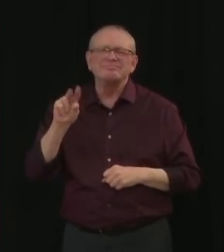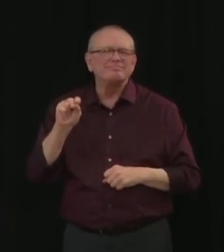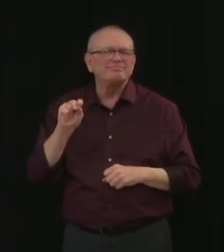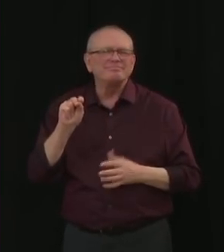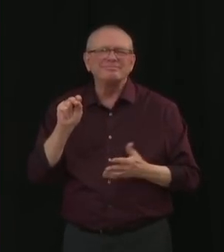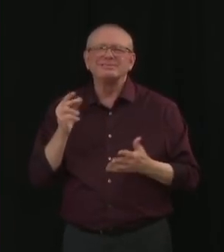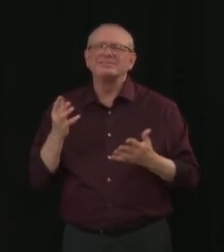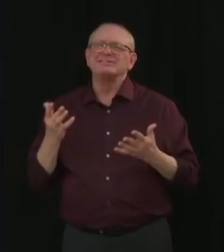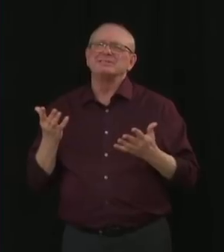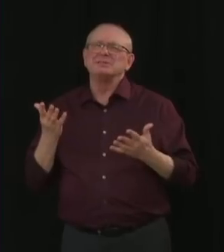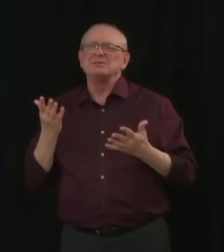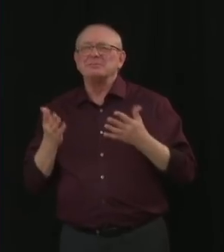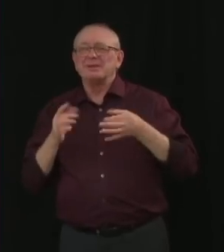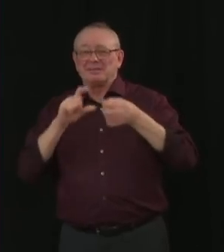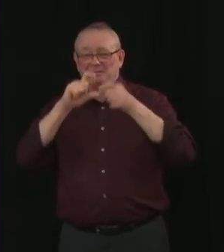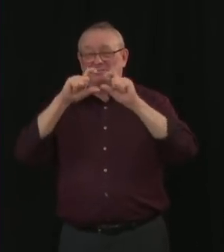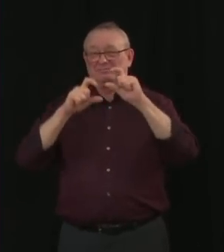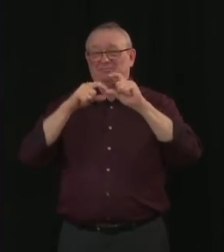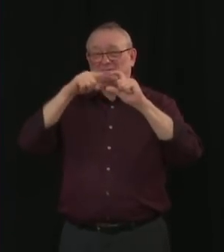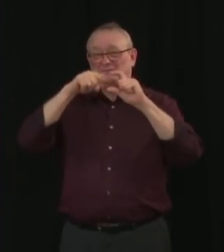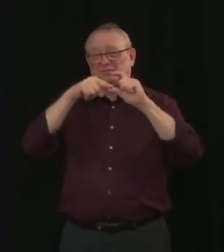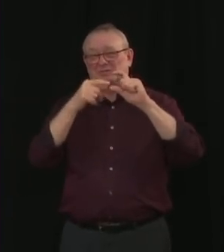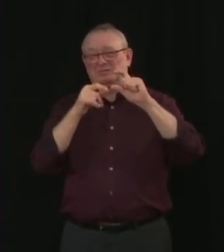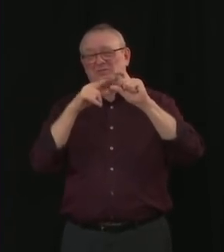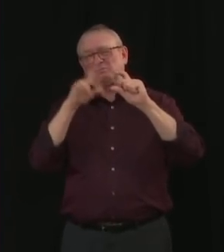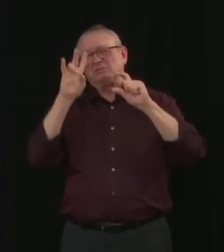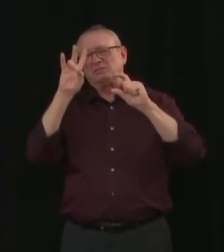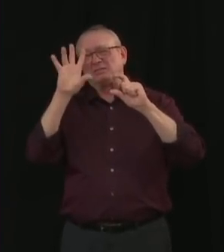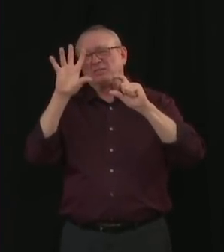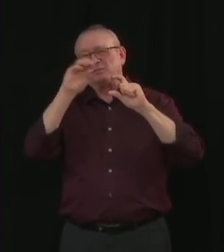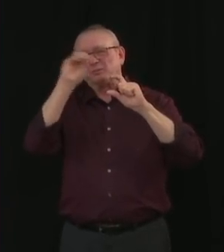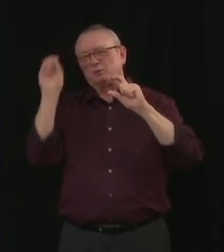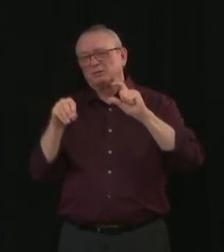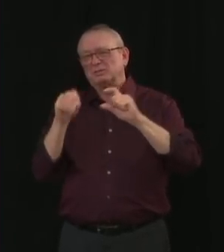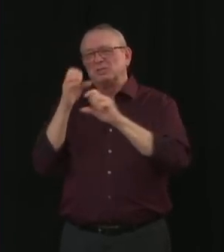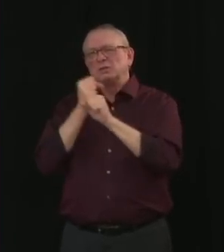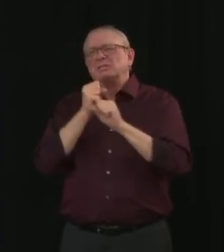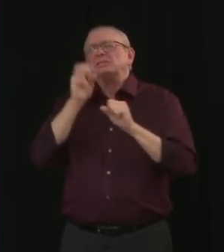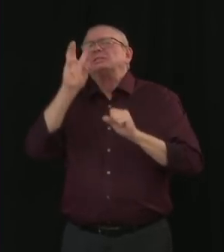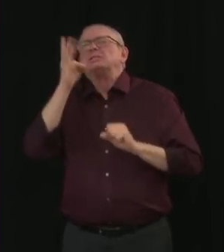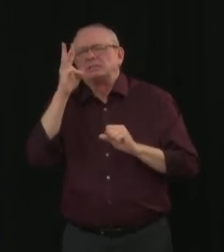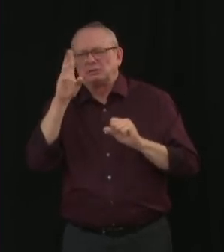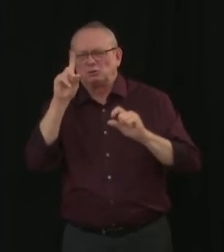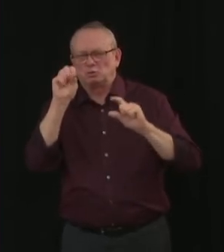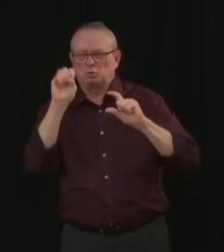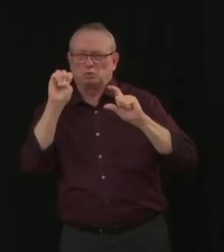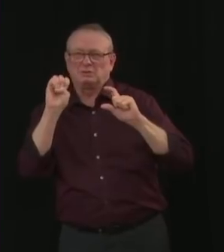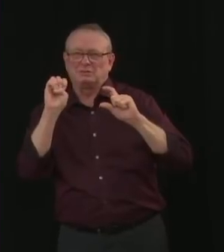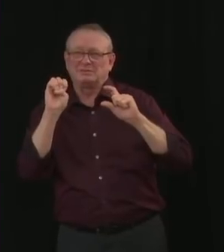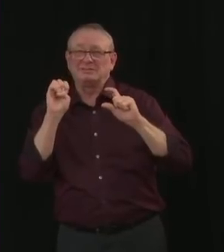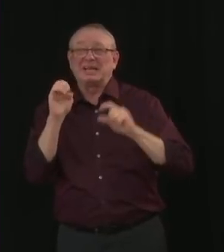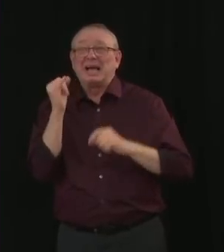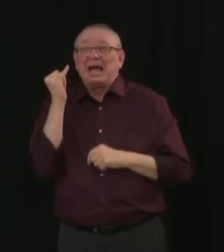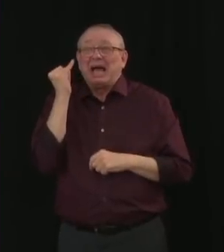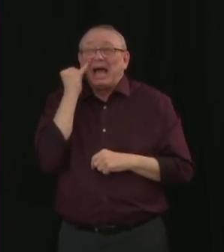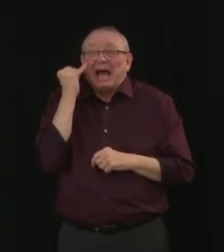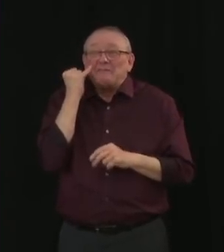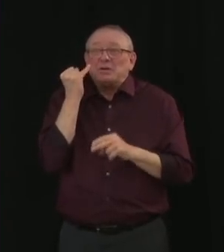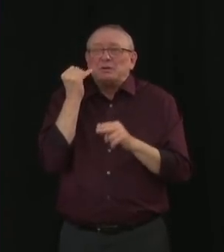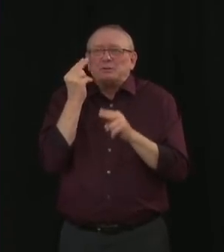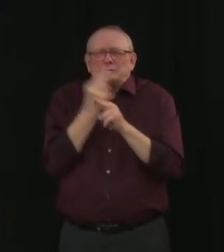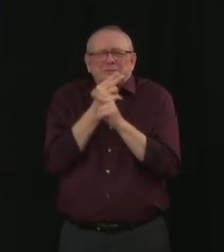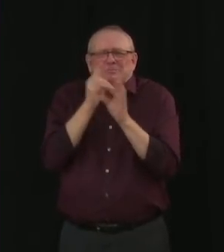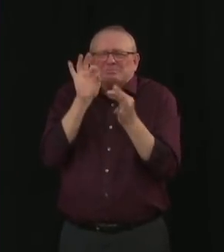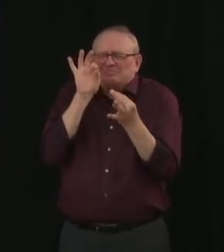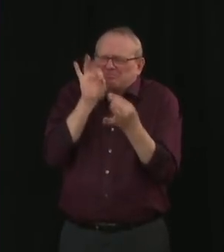of the vials that we receive. And that's only if we're using a very specific syringe that adds another